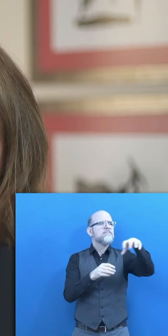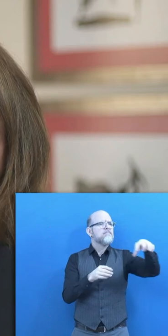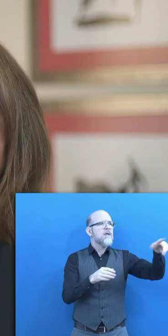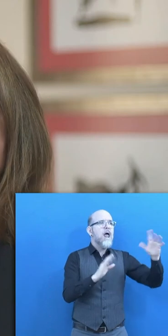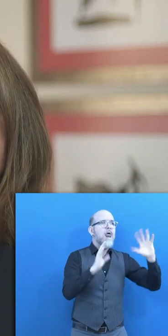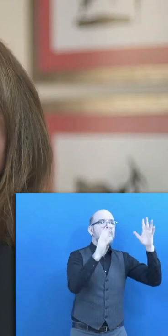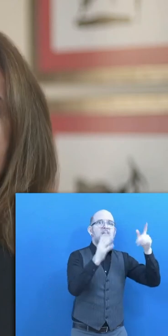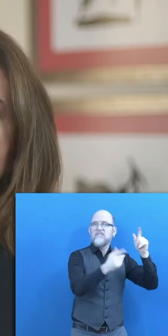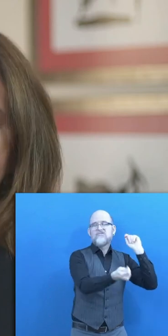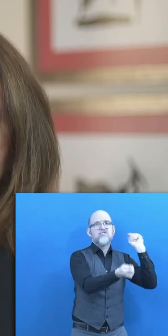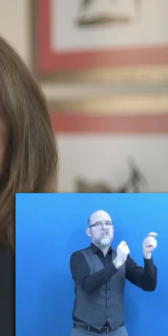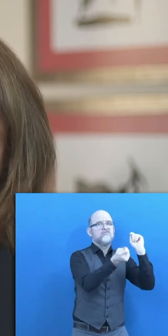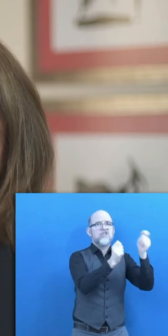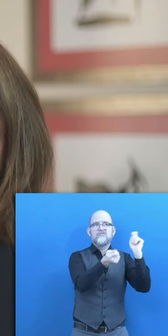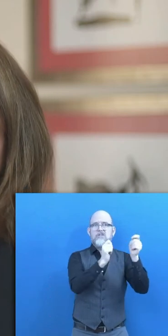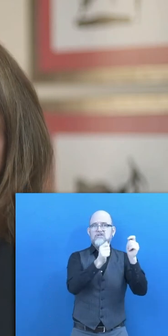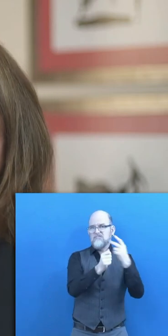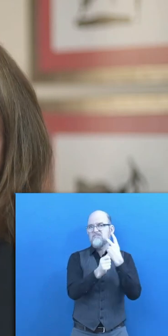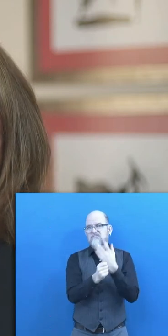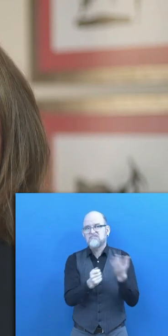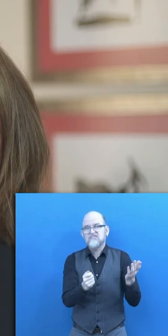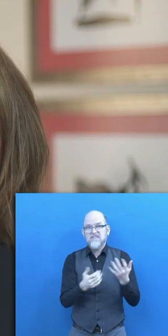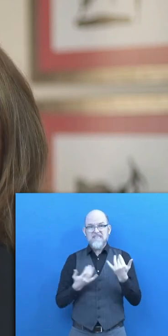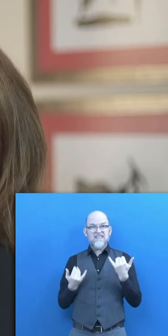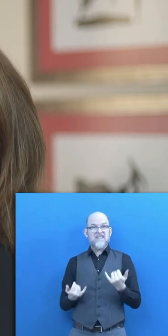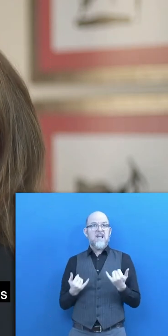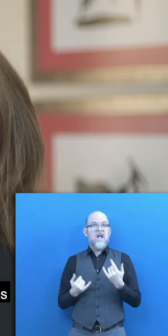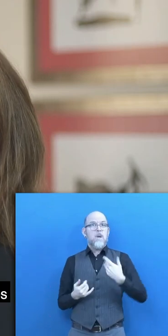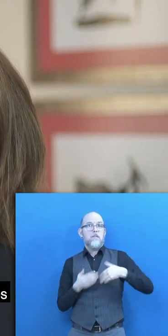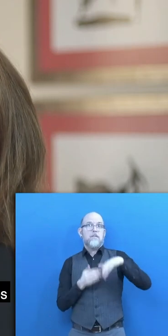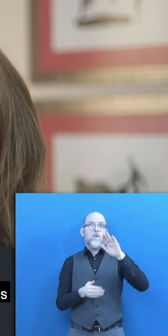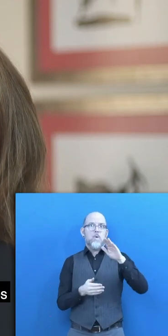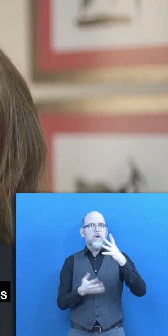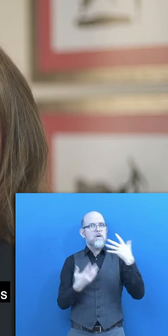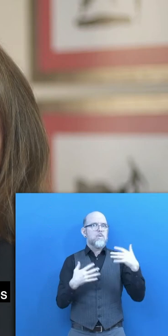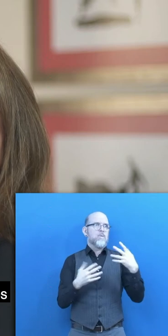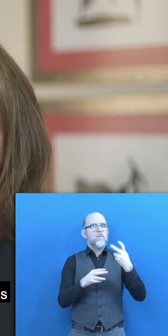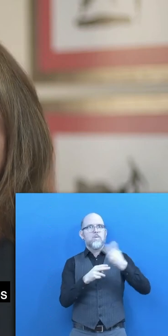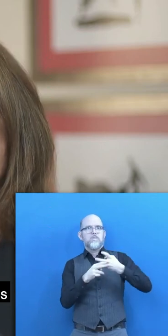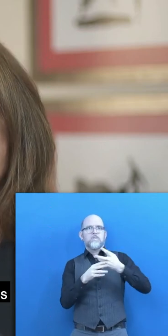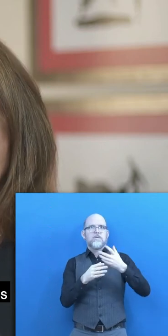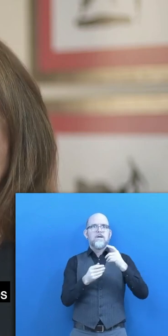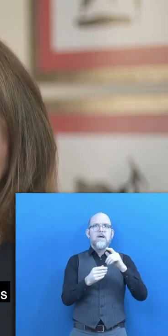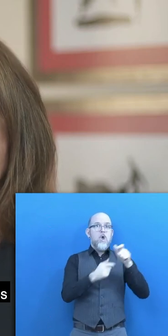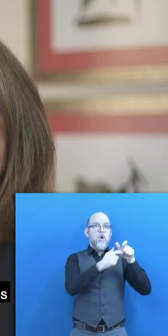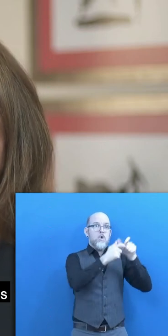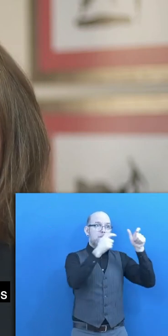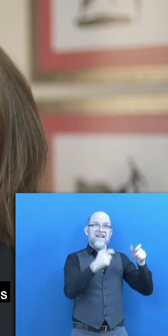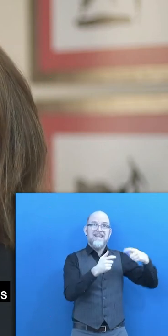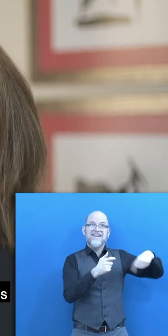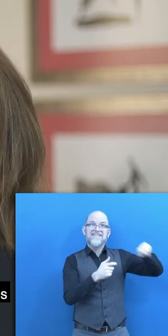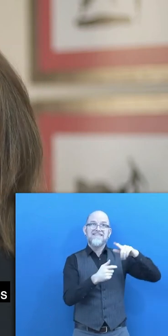lives, including the way we work. Now, more than ever, we are seeing companies and organizations using